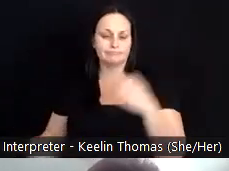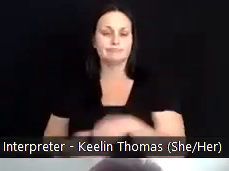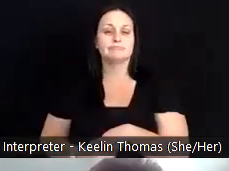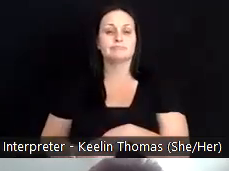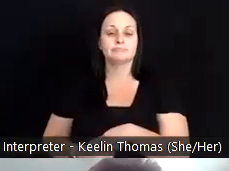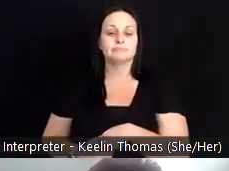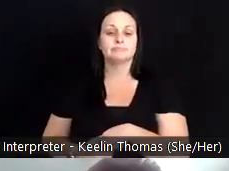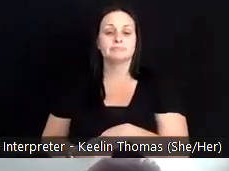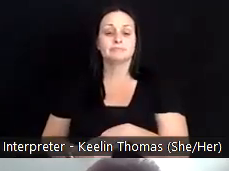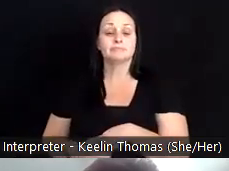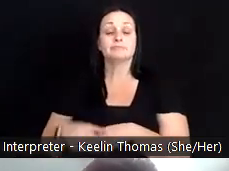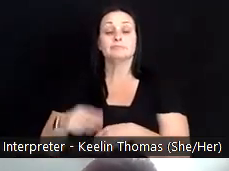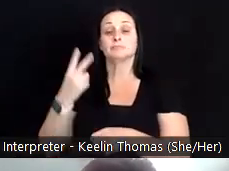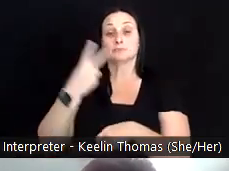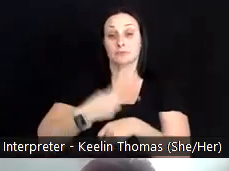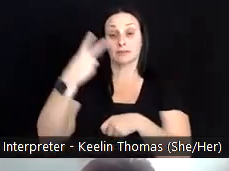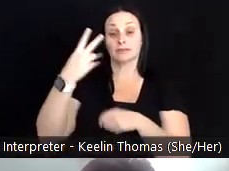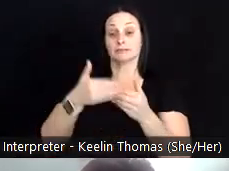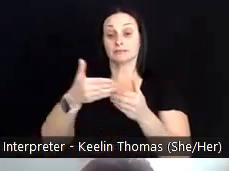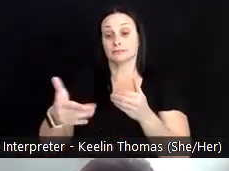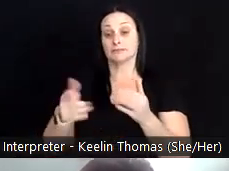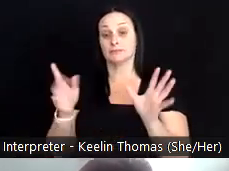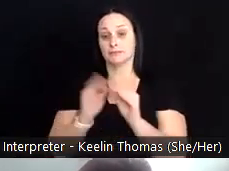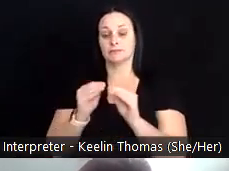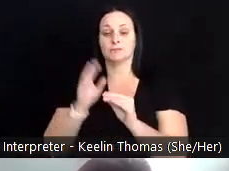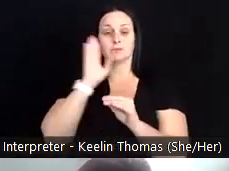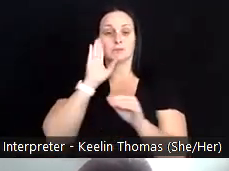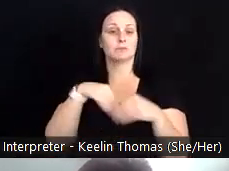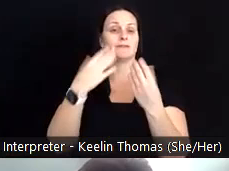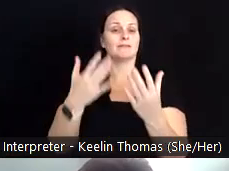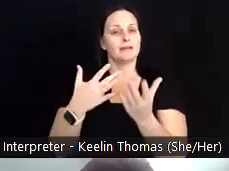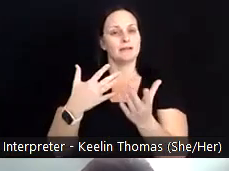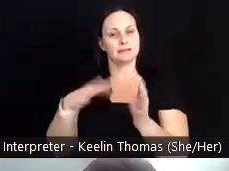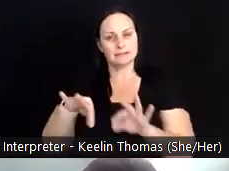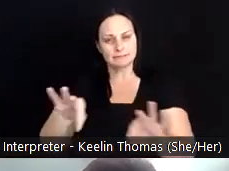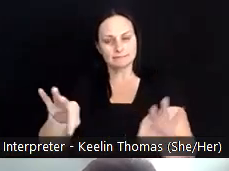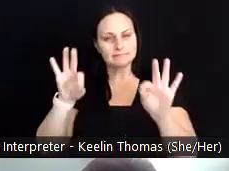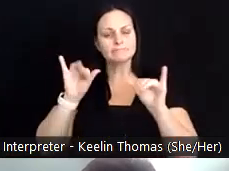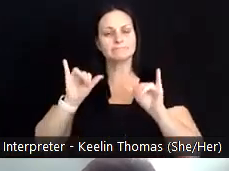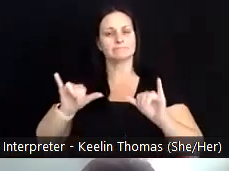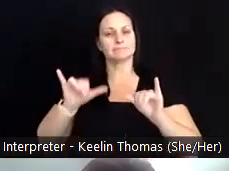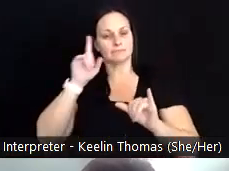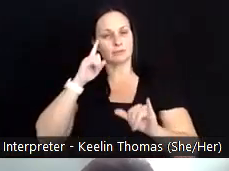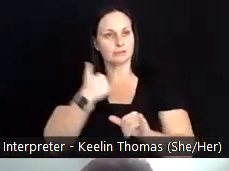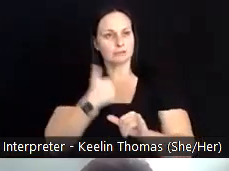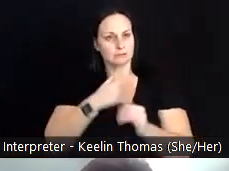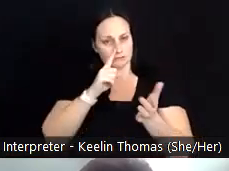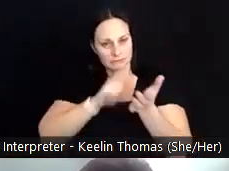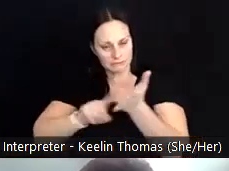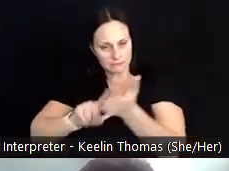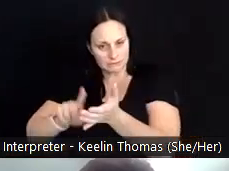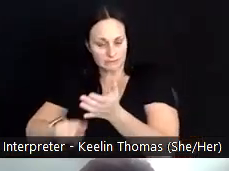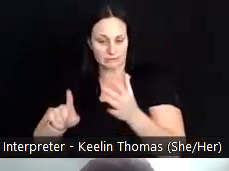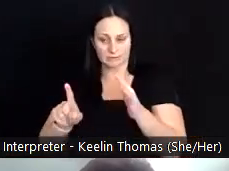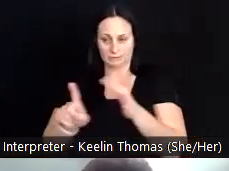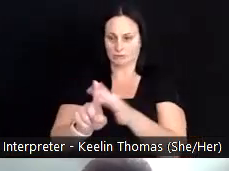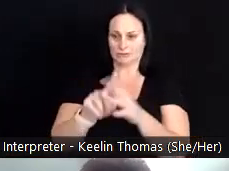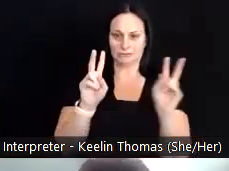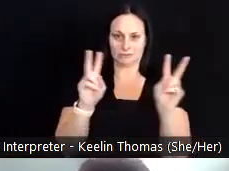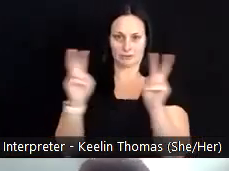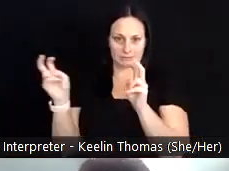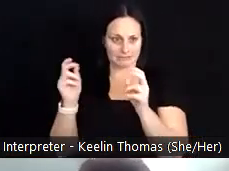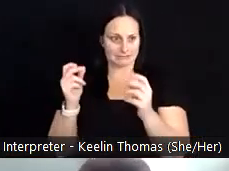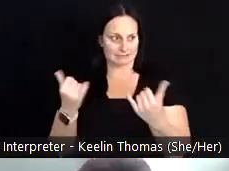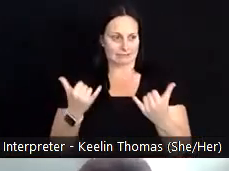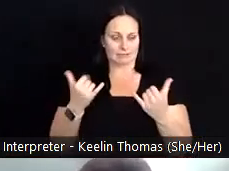Over the next two days, this conference will provide a discovery ground for us to explore urgent and emerging topics in